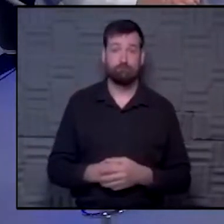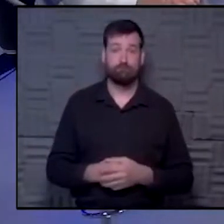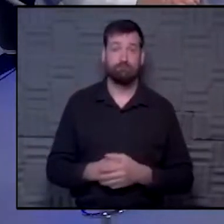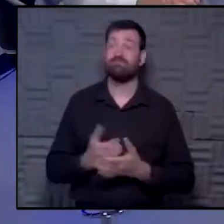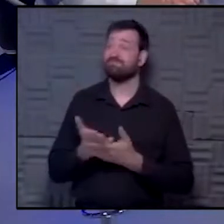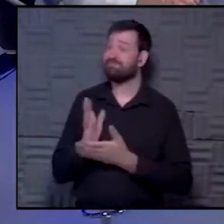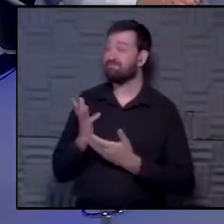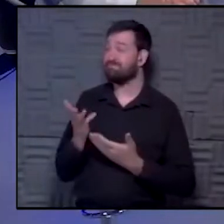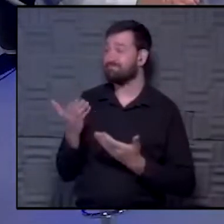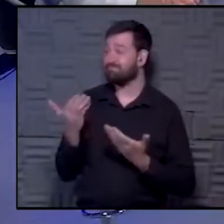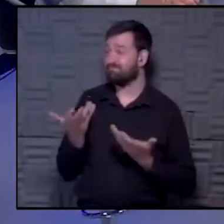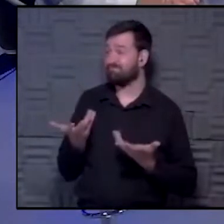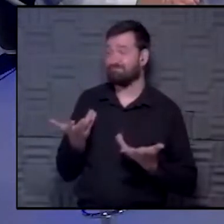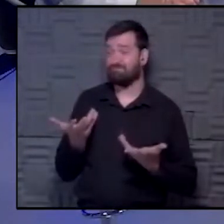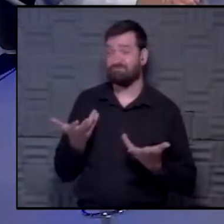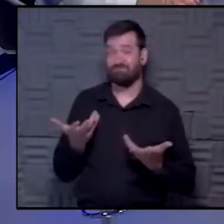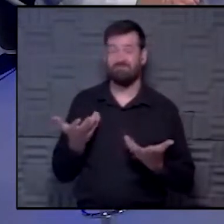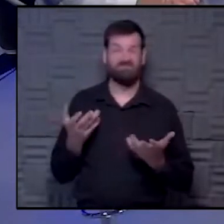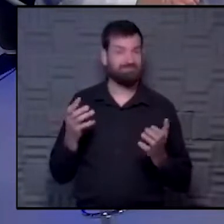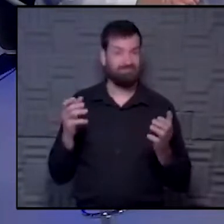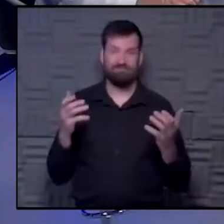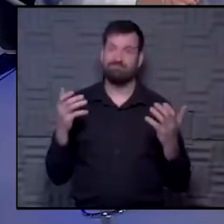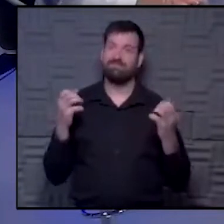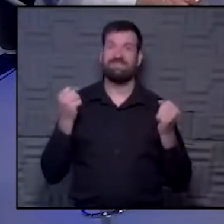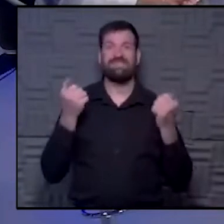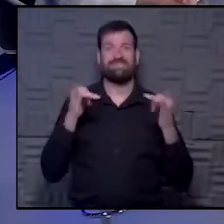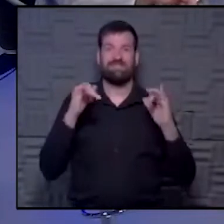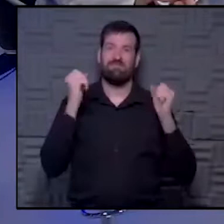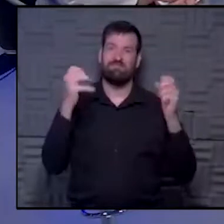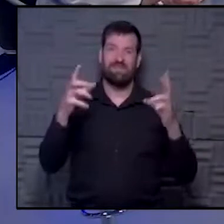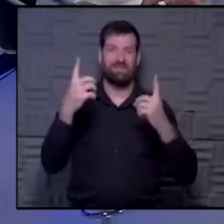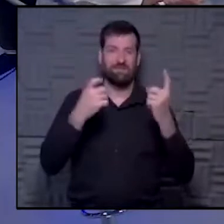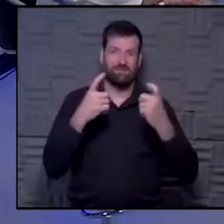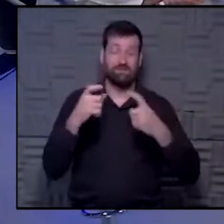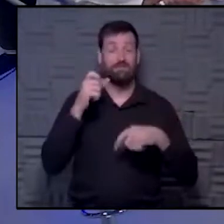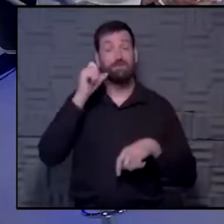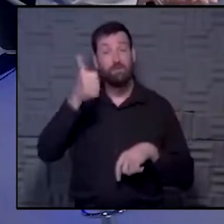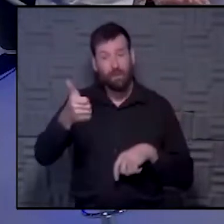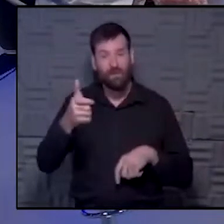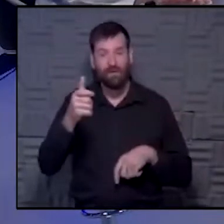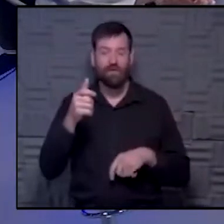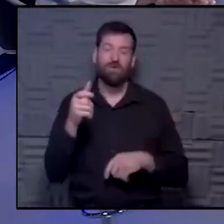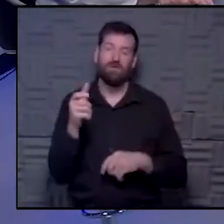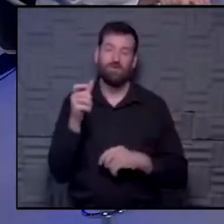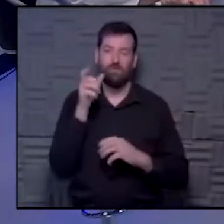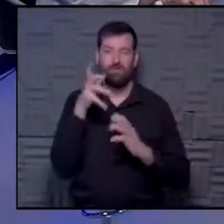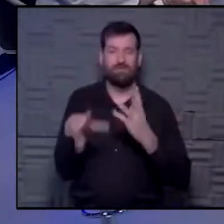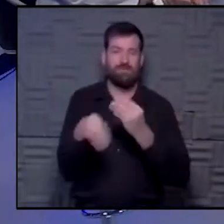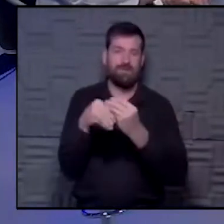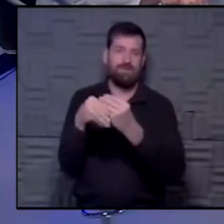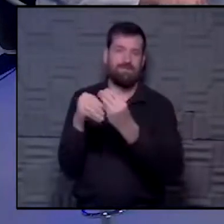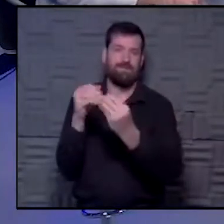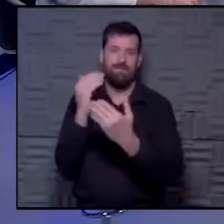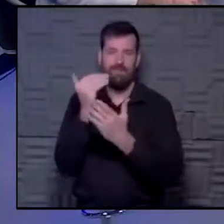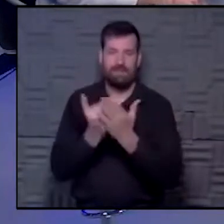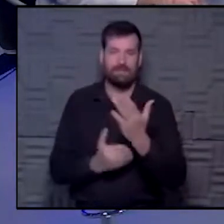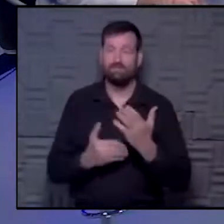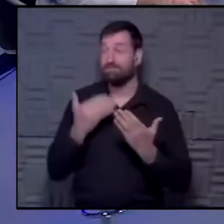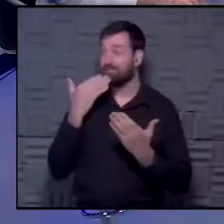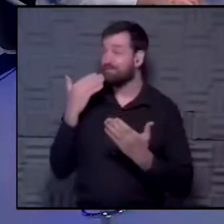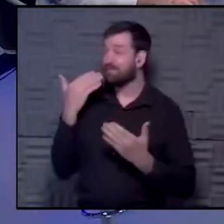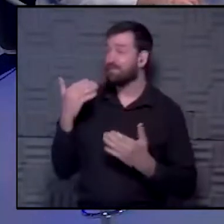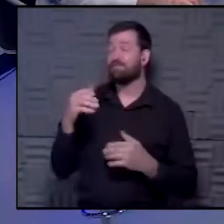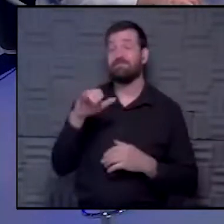Okay, yeah, we continue to have a lot of questions tomorrow. Tune in again, and we will add them to our list. Thank you. Yes.